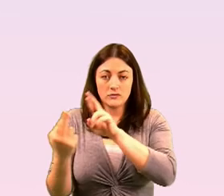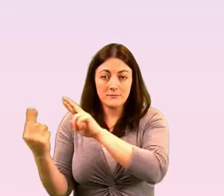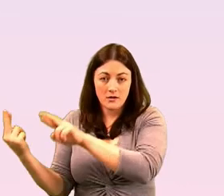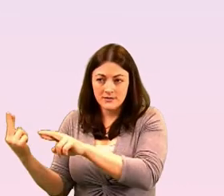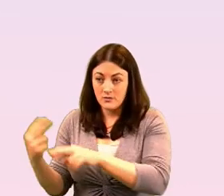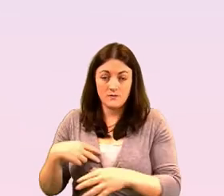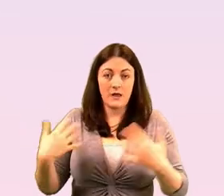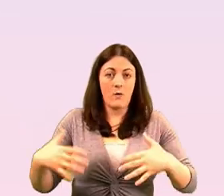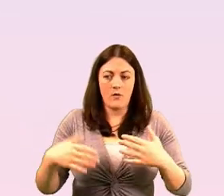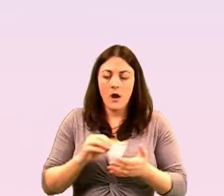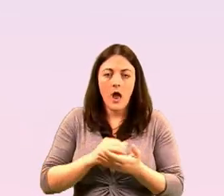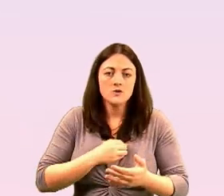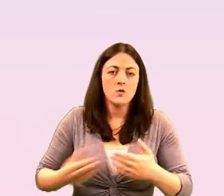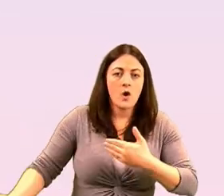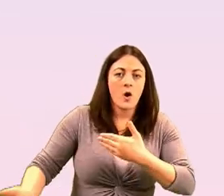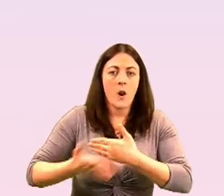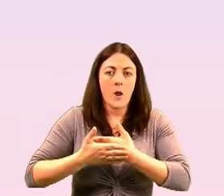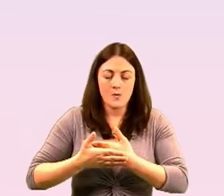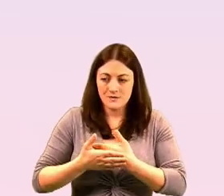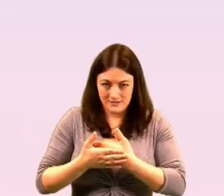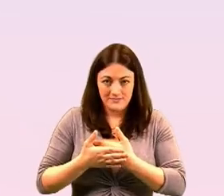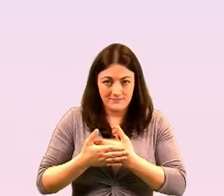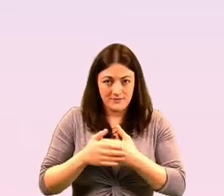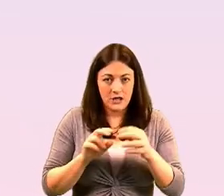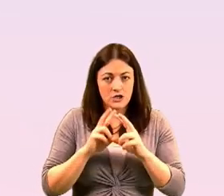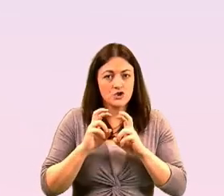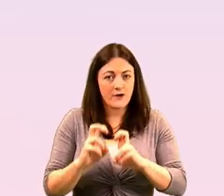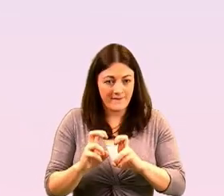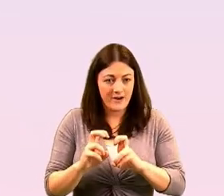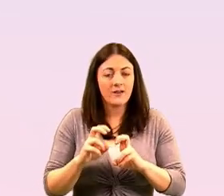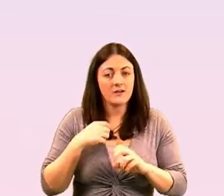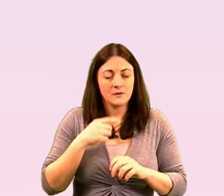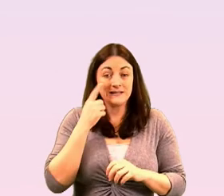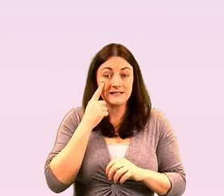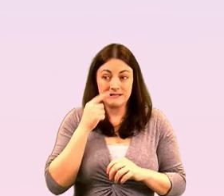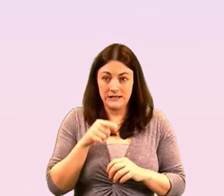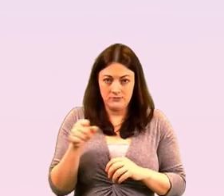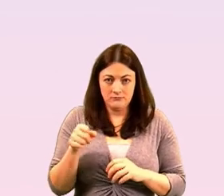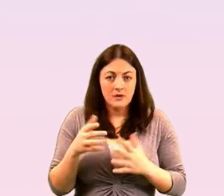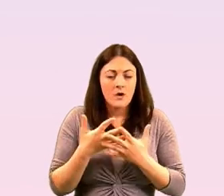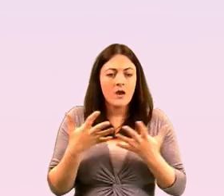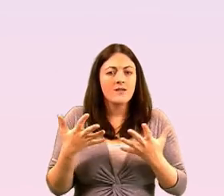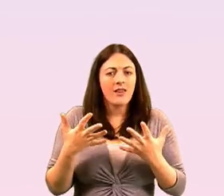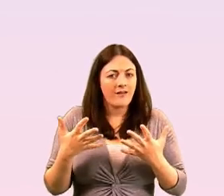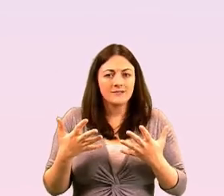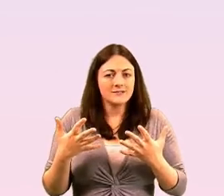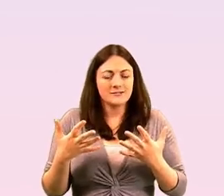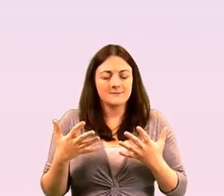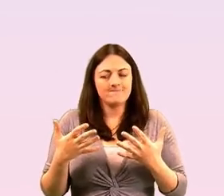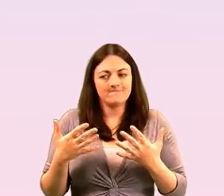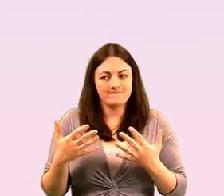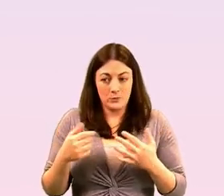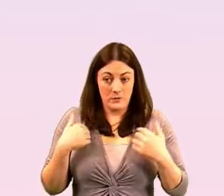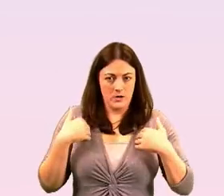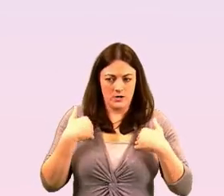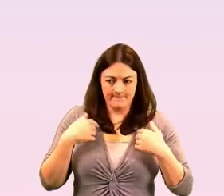over um the the figure we we'd hoped to get and i suppose unfortunately it confirmed our worst